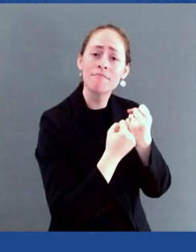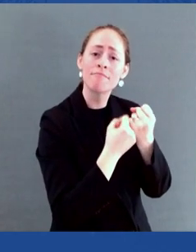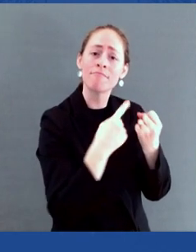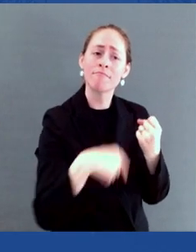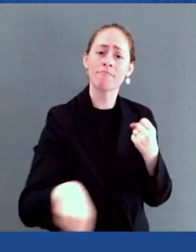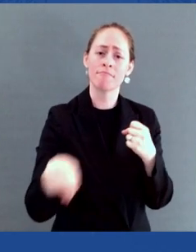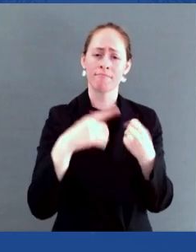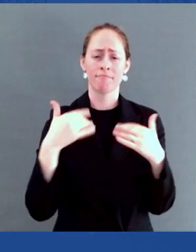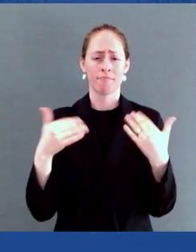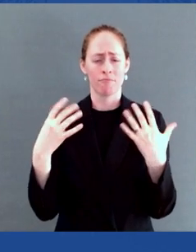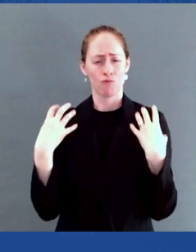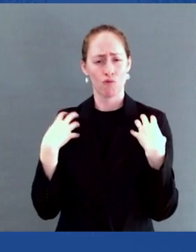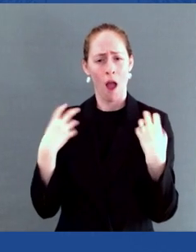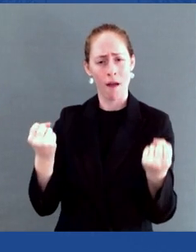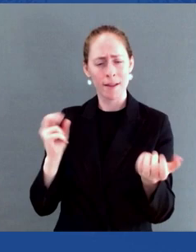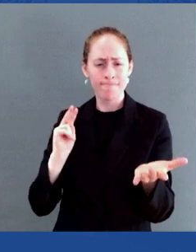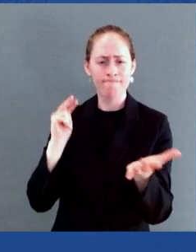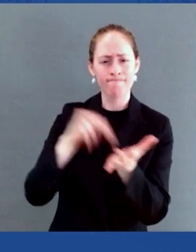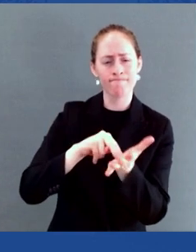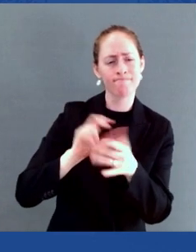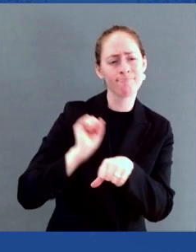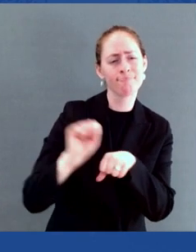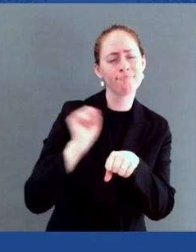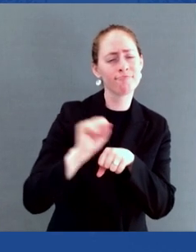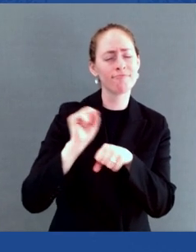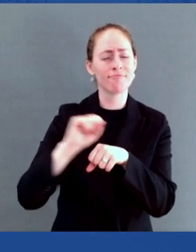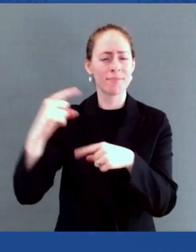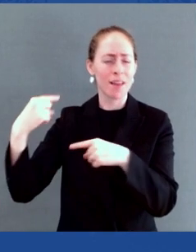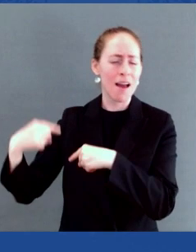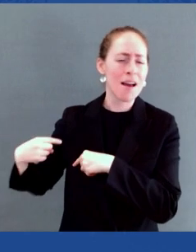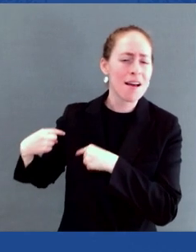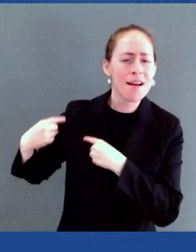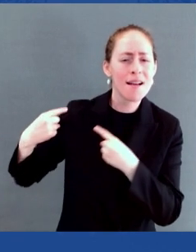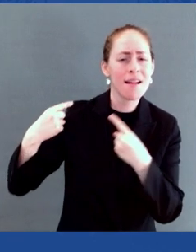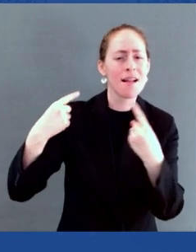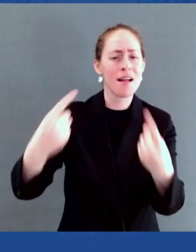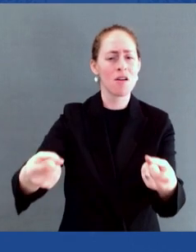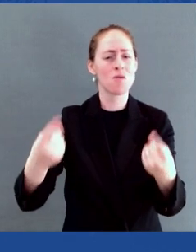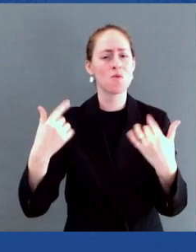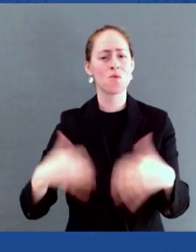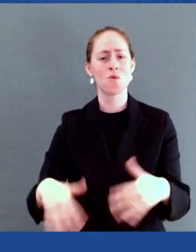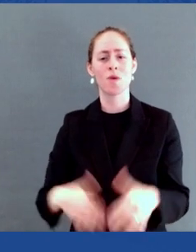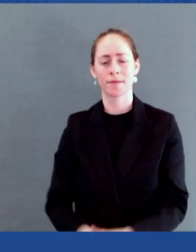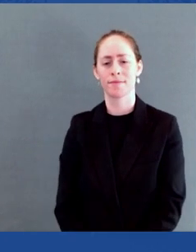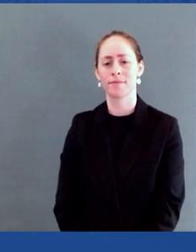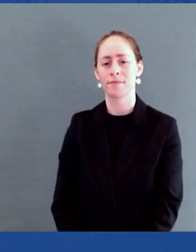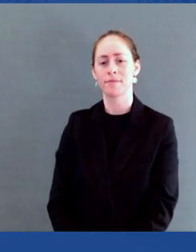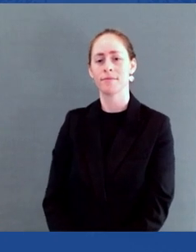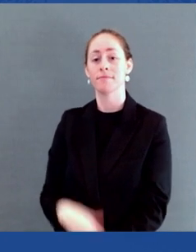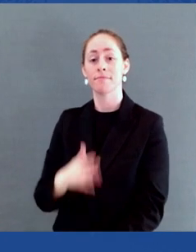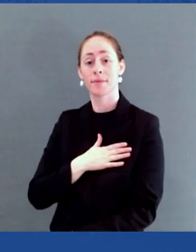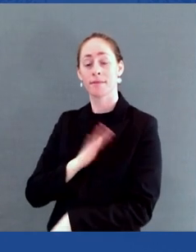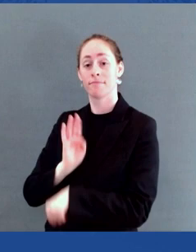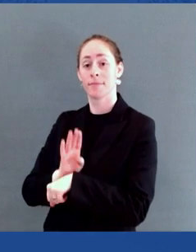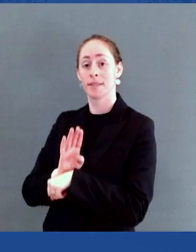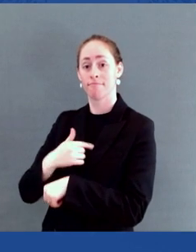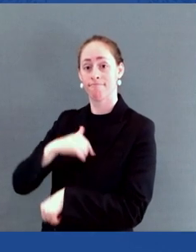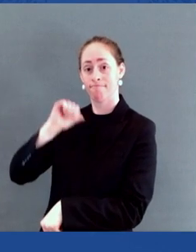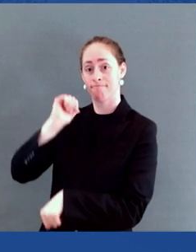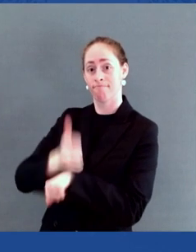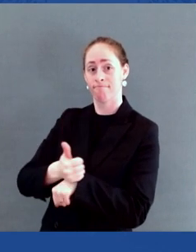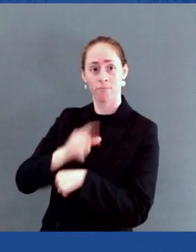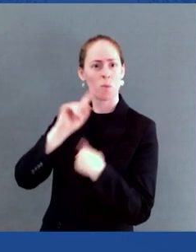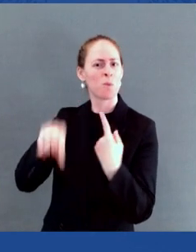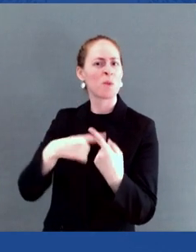Evolution in 2007, when I was 18 years old, to fight for health equity and racial justice to advance the